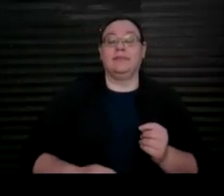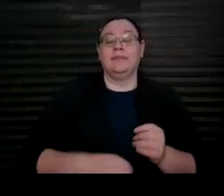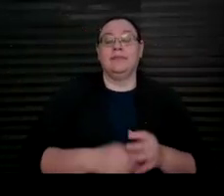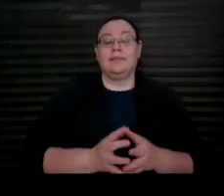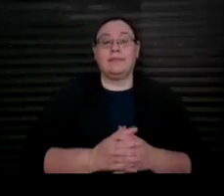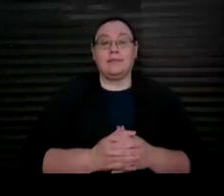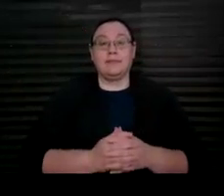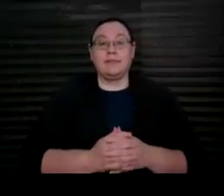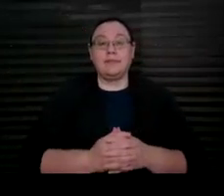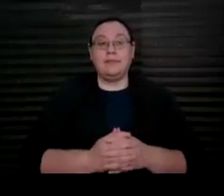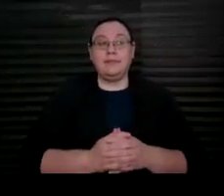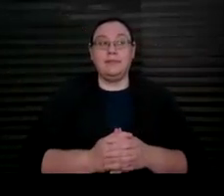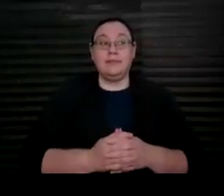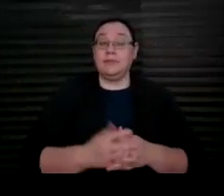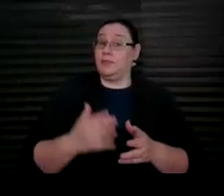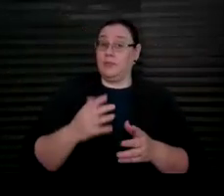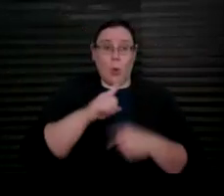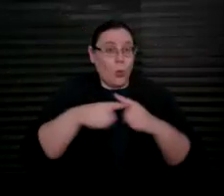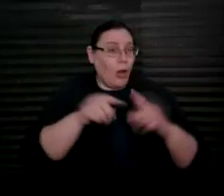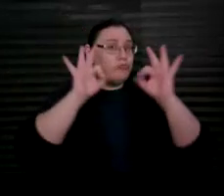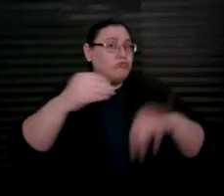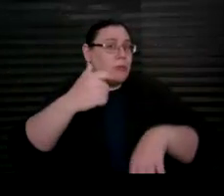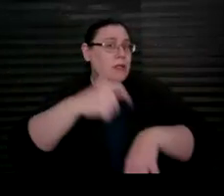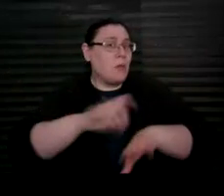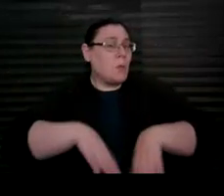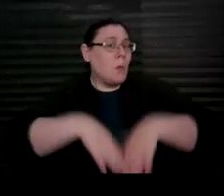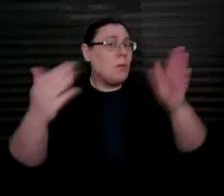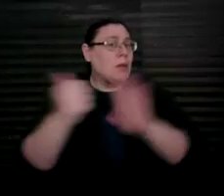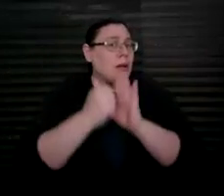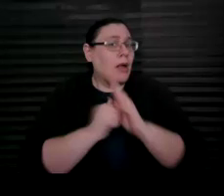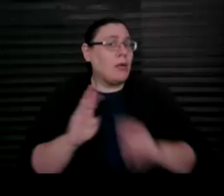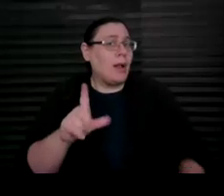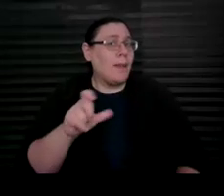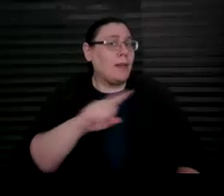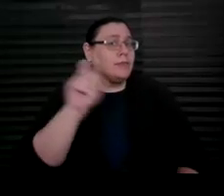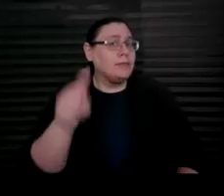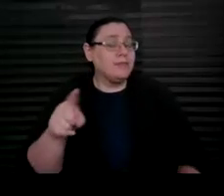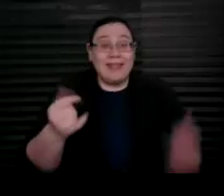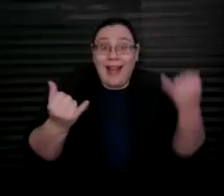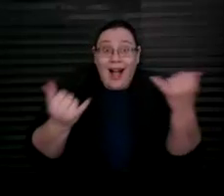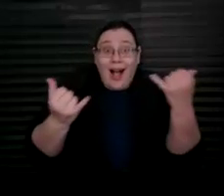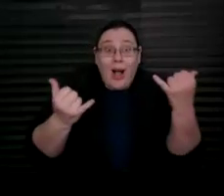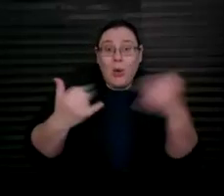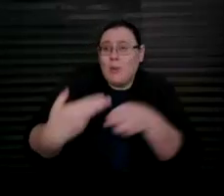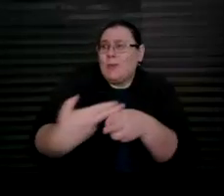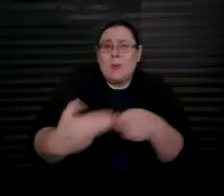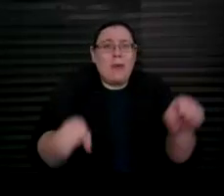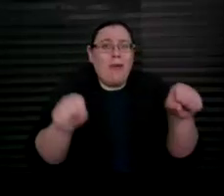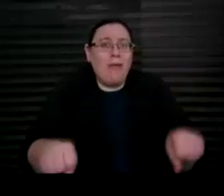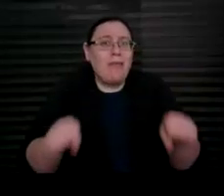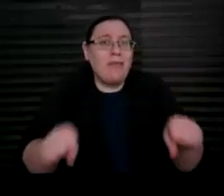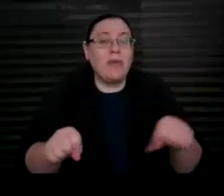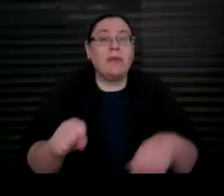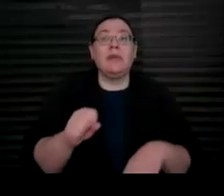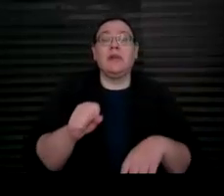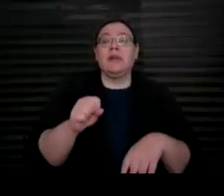• When is a good time to open an ABLE account? Well, now, as soon as possible. As it's